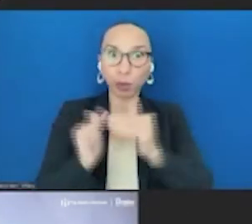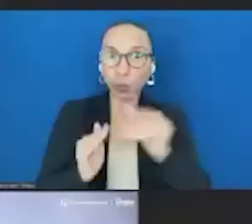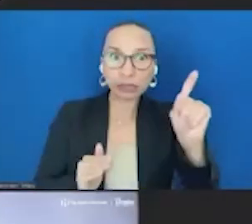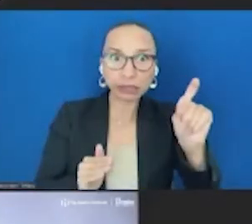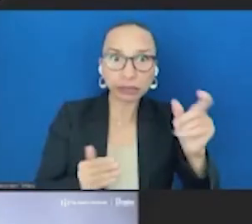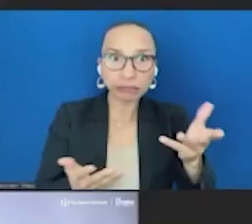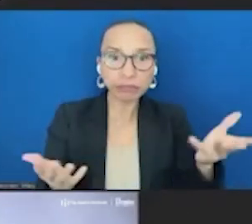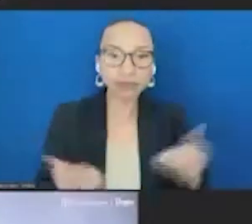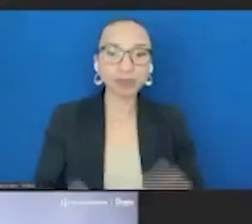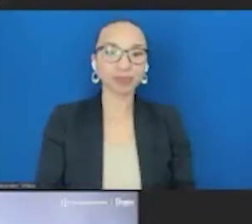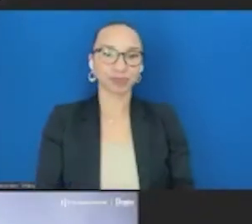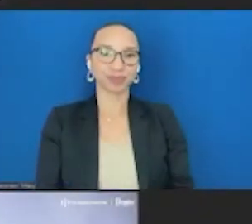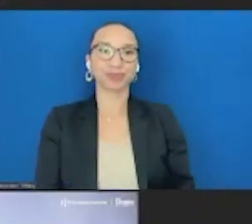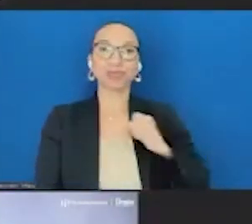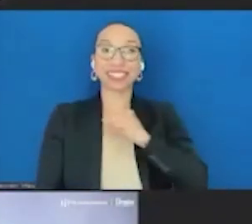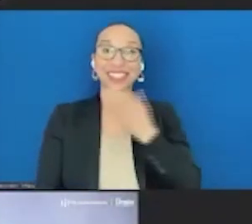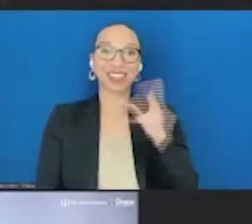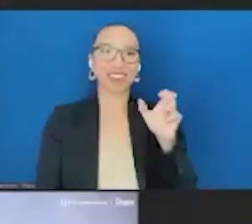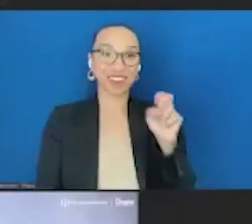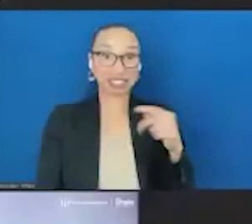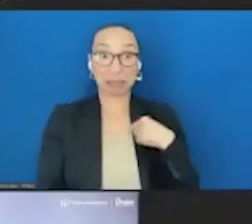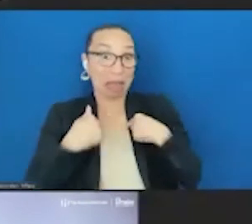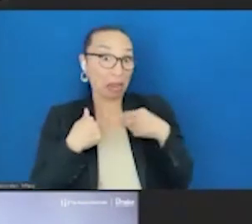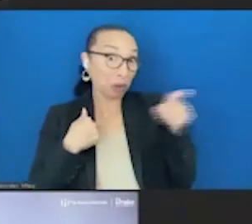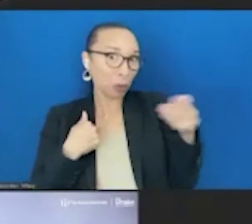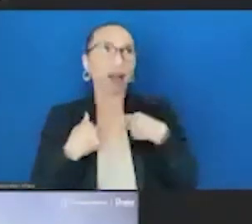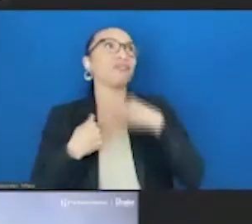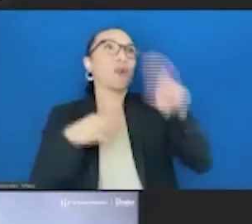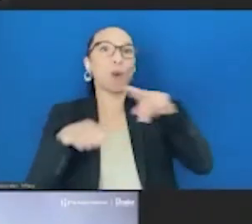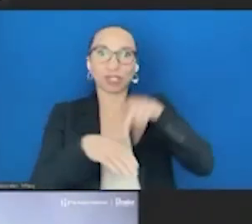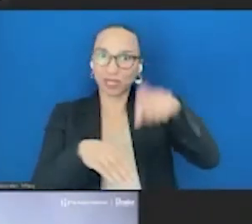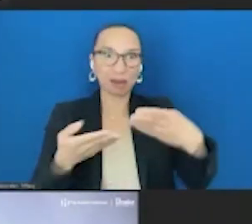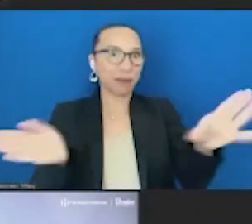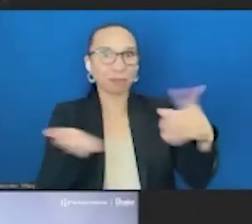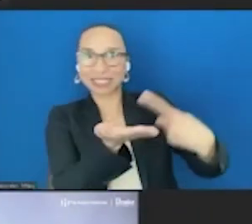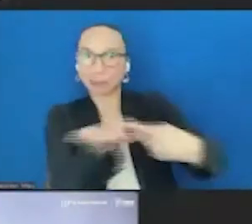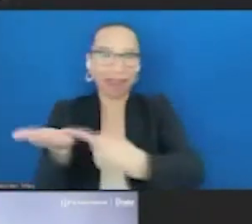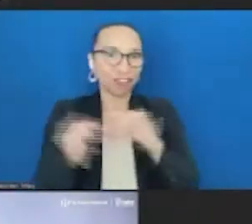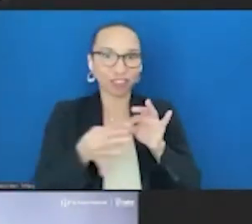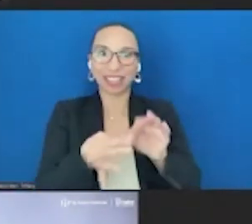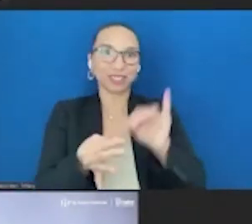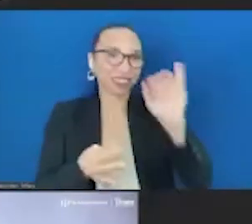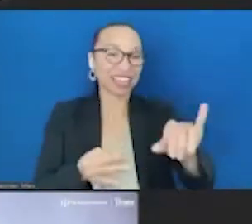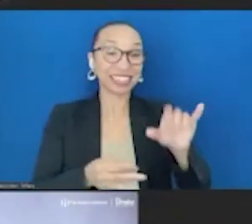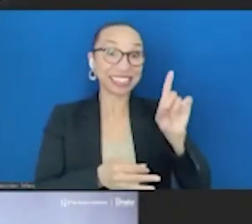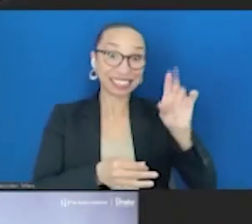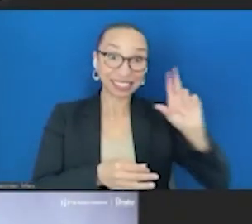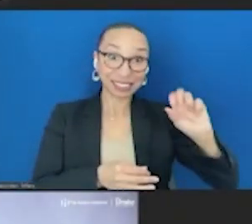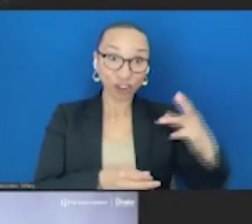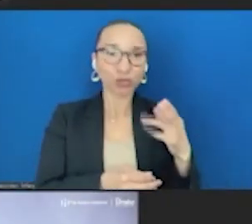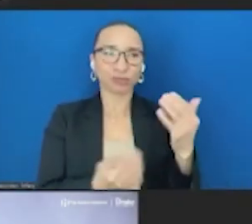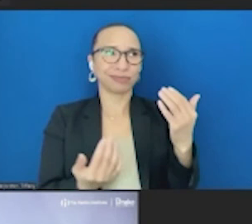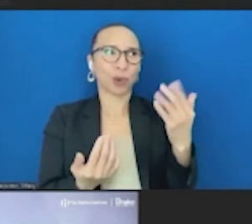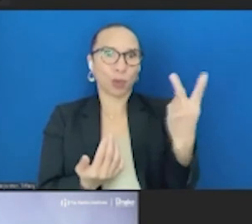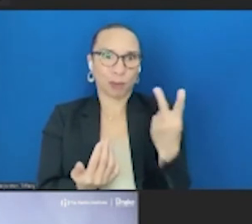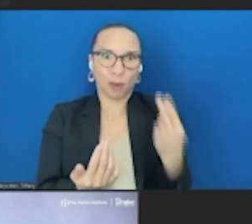Well, either you can answer that, or I can. Of course, we need a public debate on that. And as Darius, as you and I both know, and I think a lot